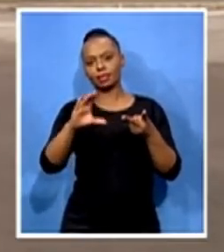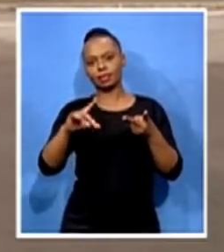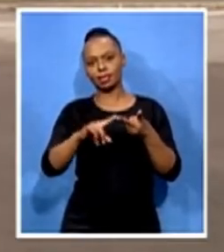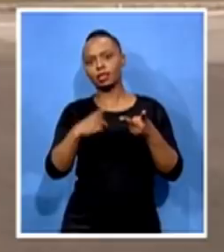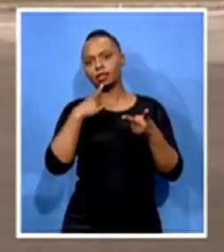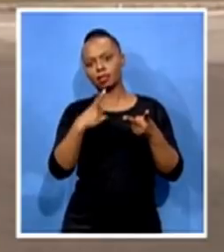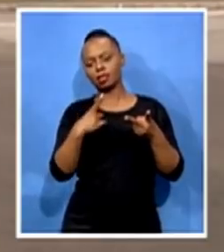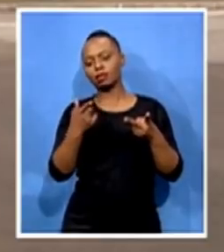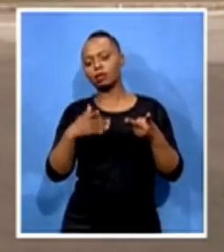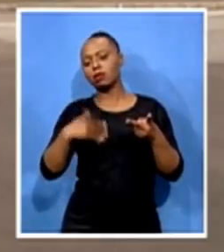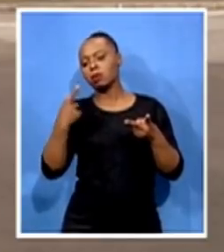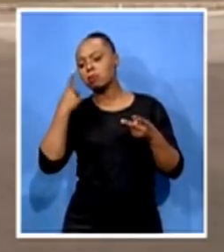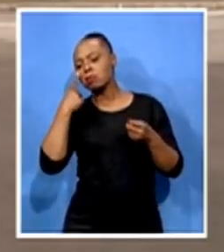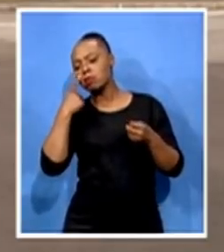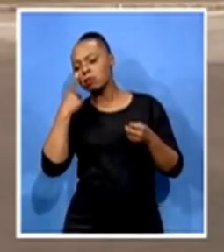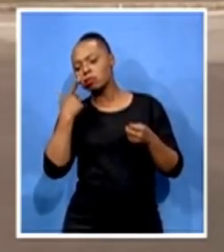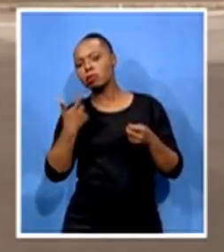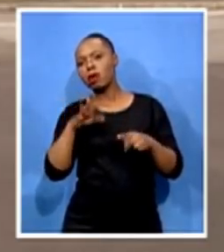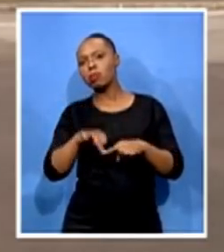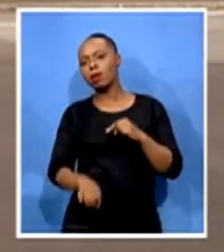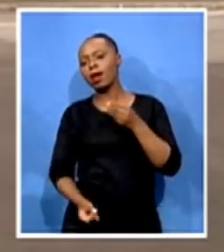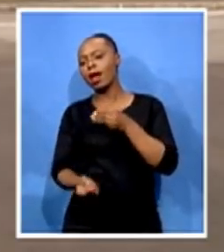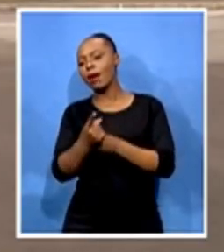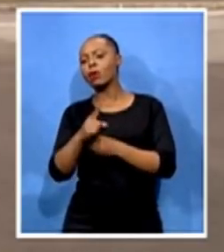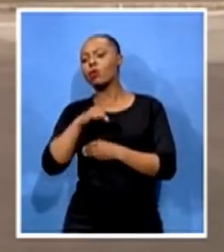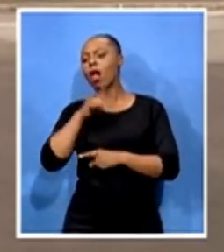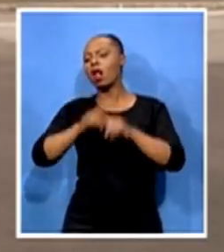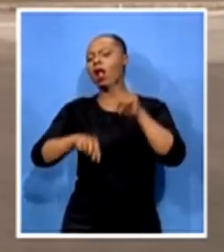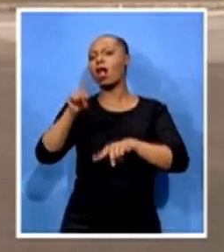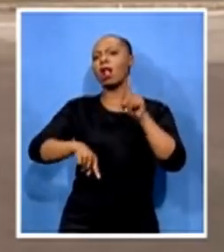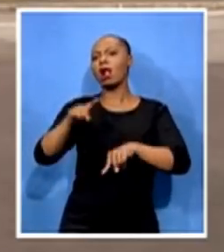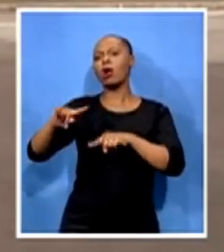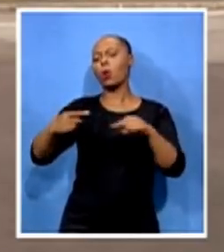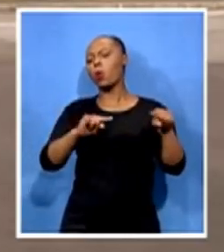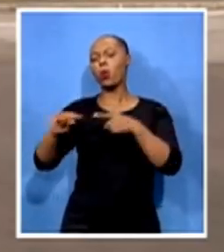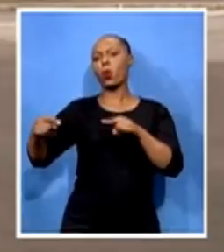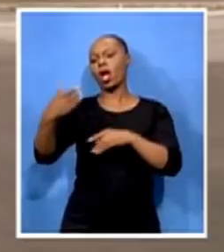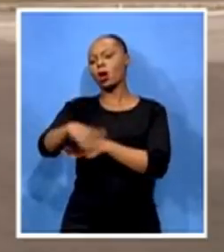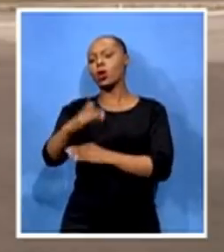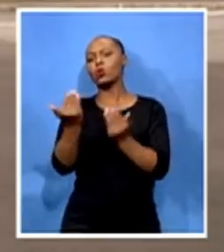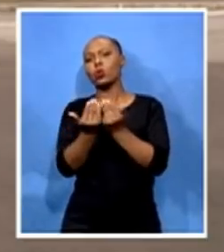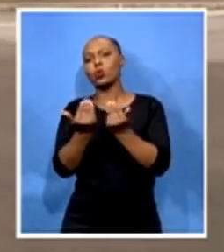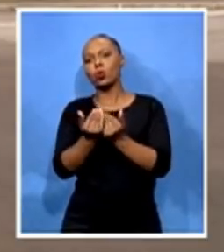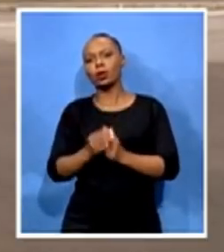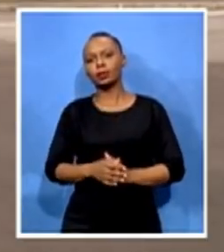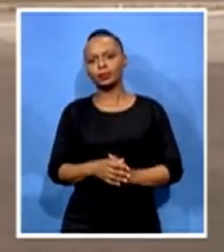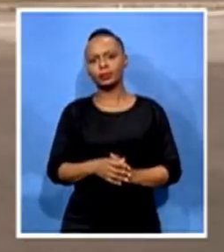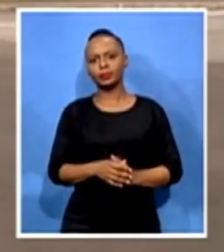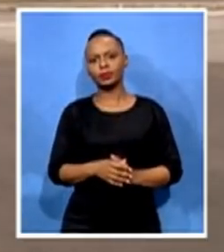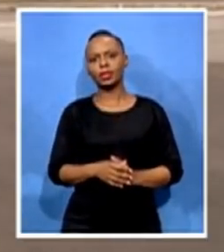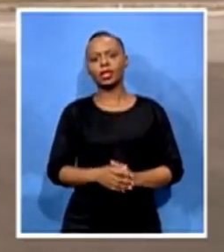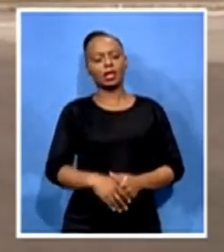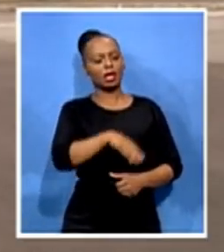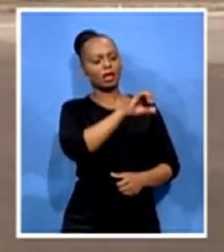outside. Because what, according to the EFF, the reason they protested was because of a private